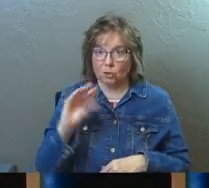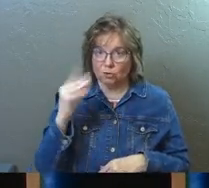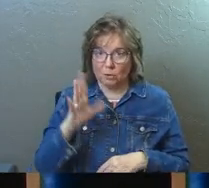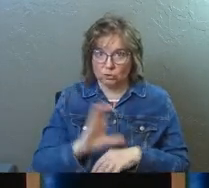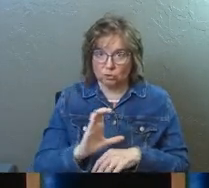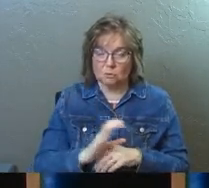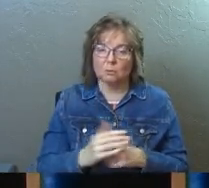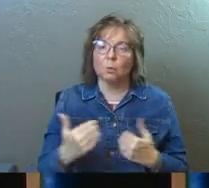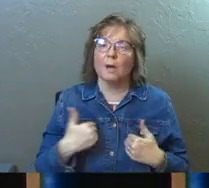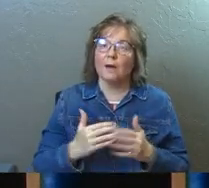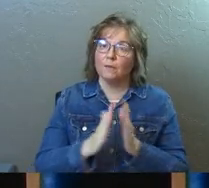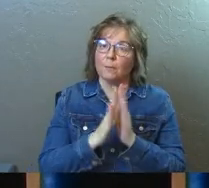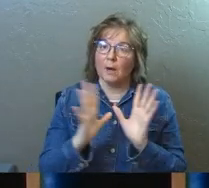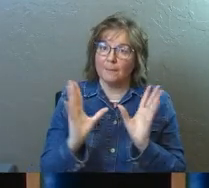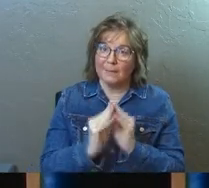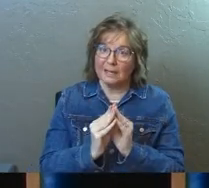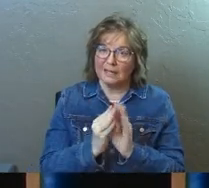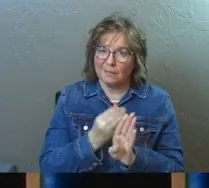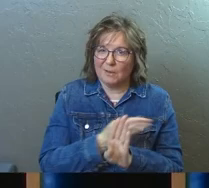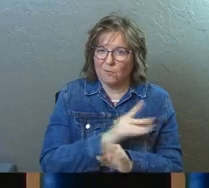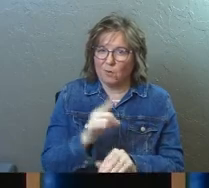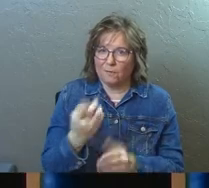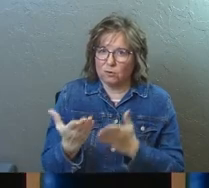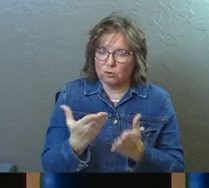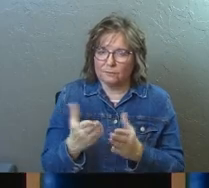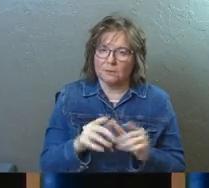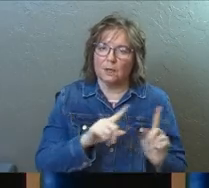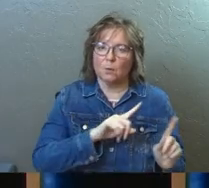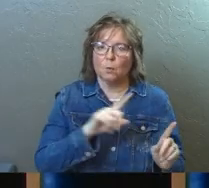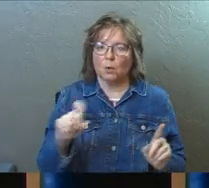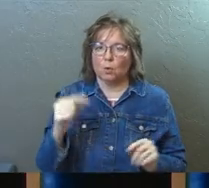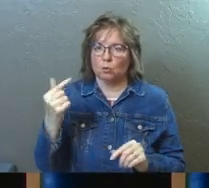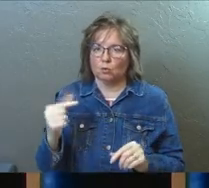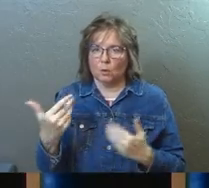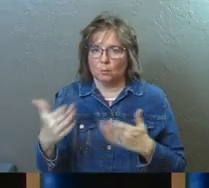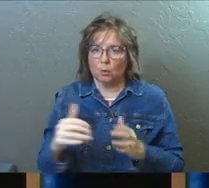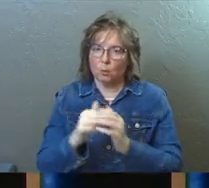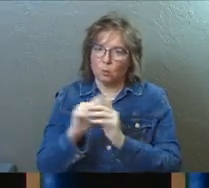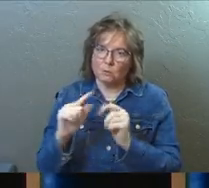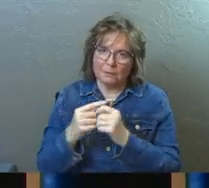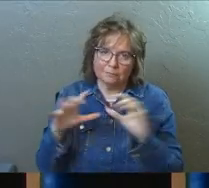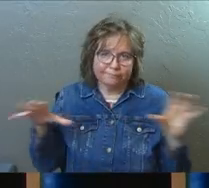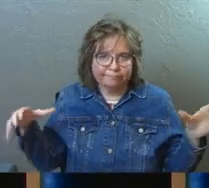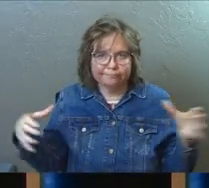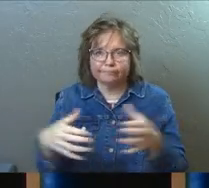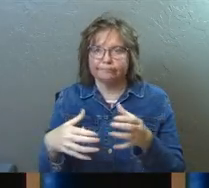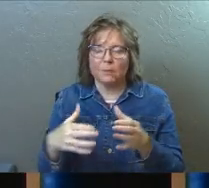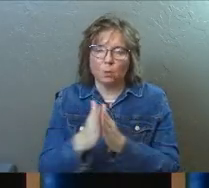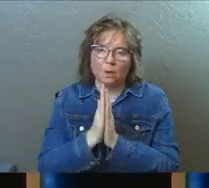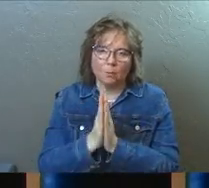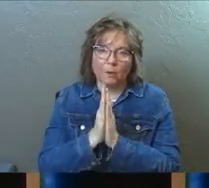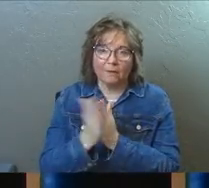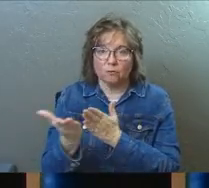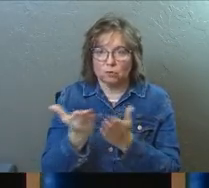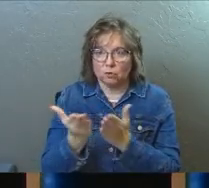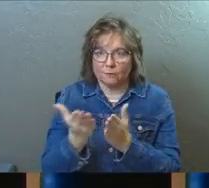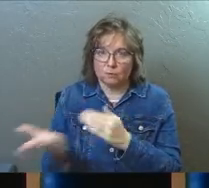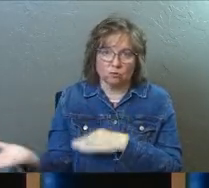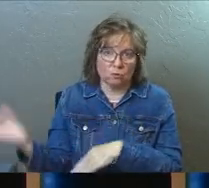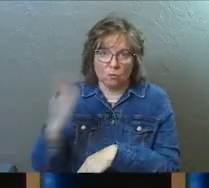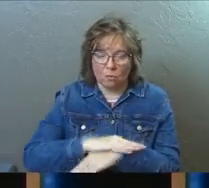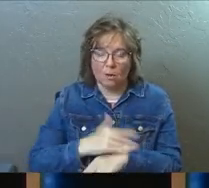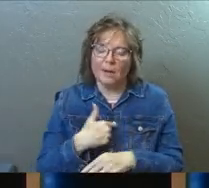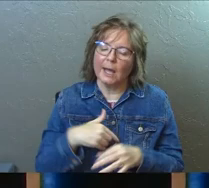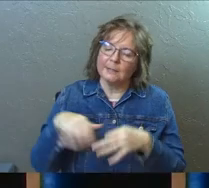and we were having our prayer meeting before first service. And we go into the green room and the whole worship team comes together and we pray over the services all